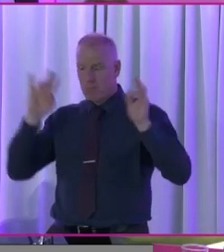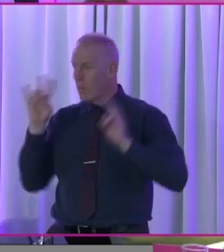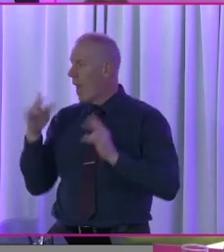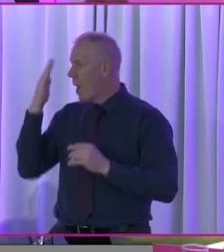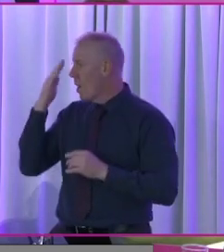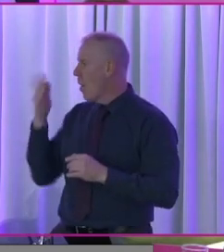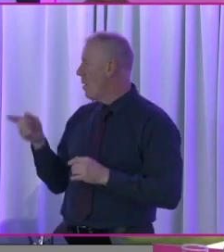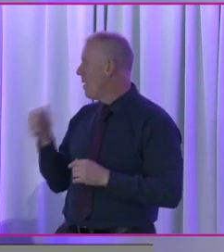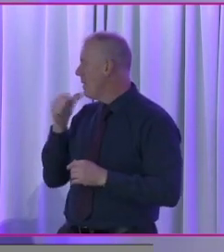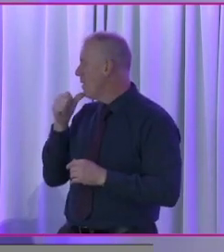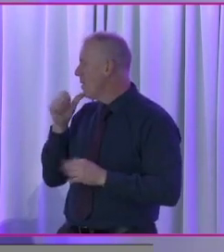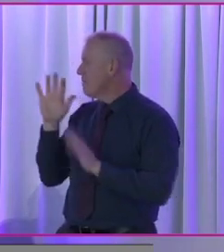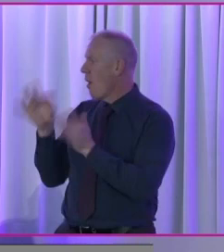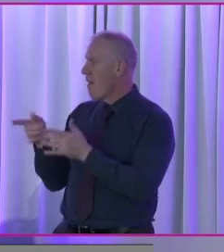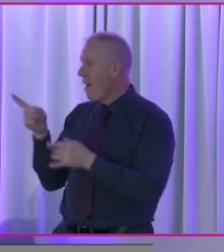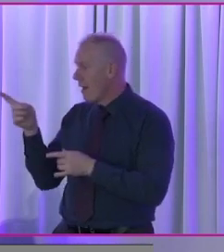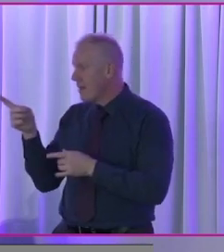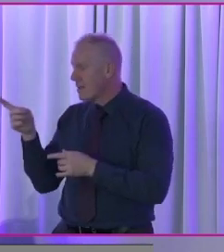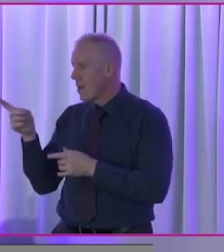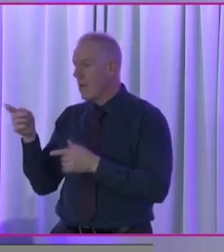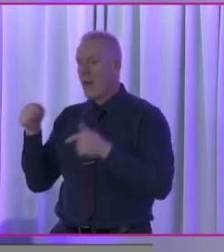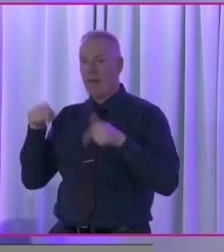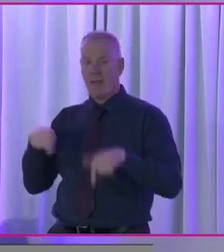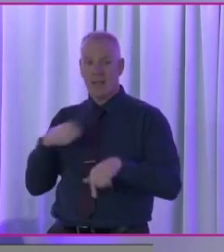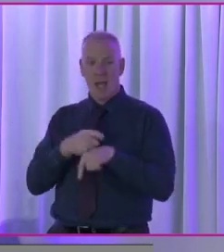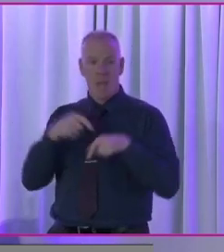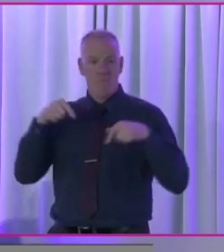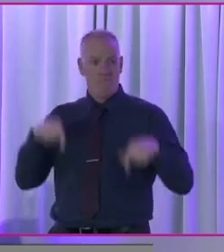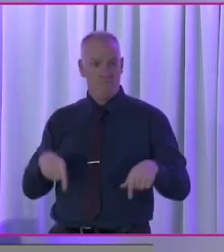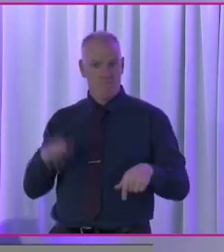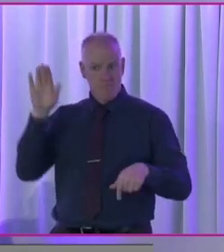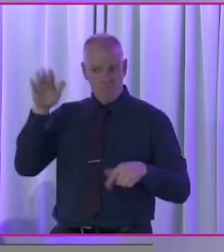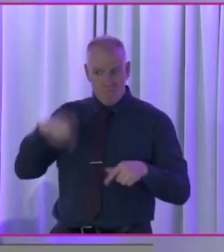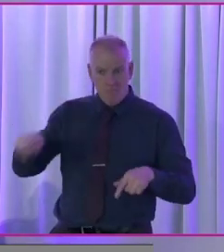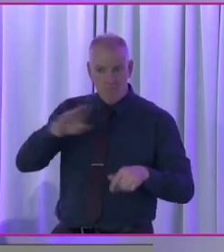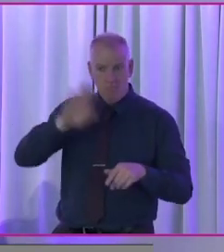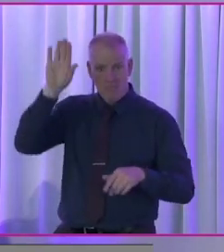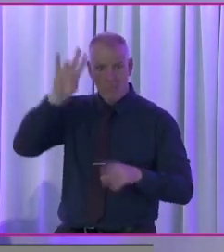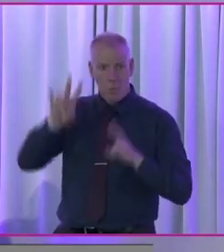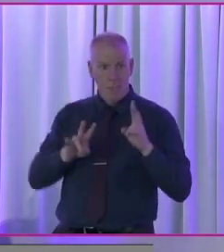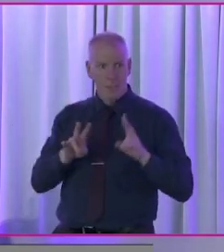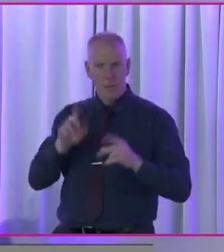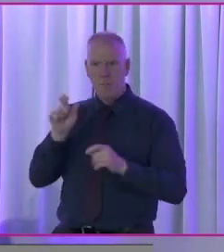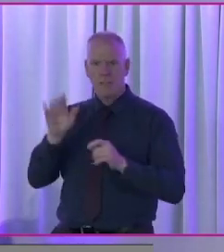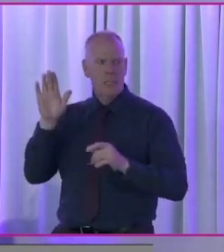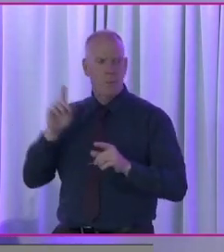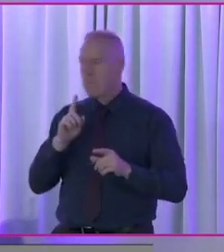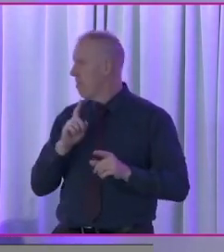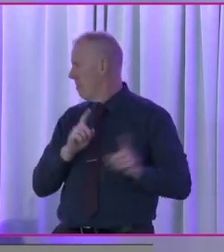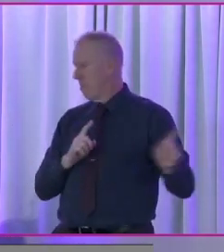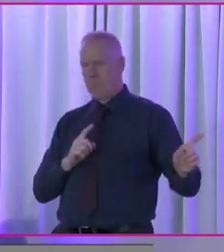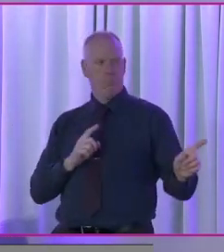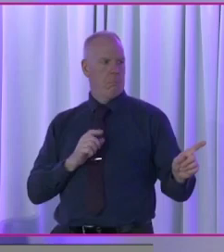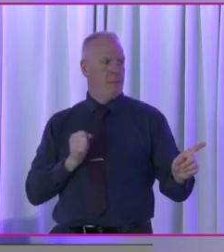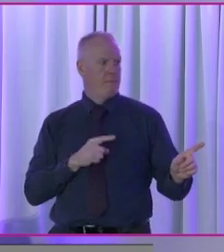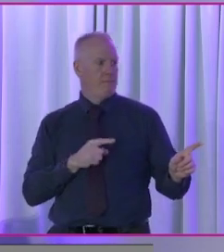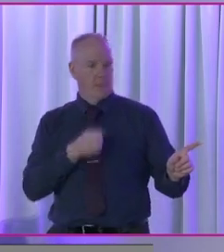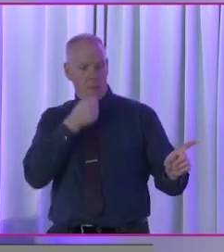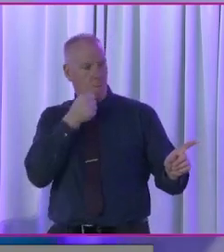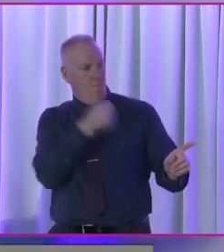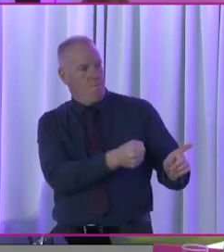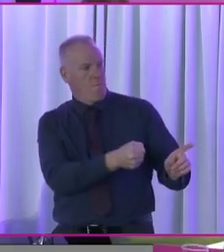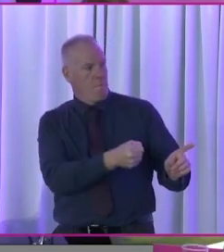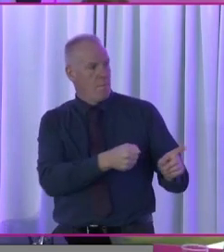the last session we went online first. So this time, I think we'll go to the floor and I actually see somebody with their hand up down here. So do we have somebody with a